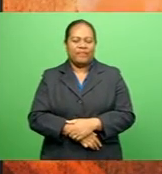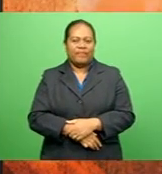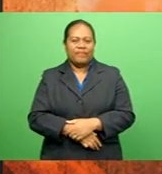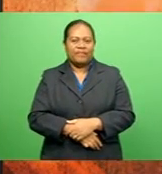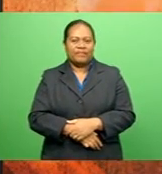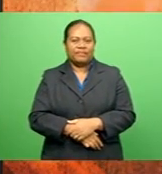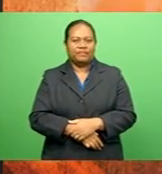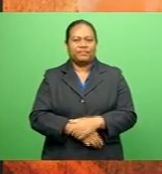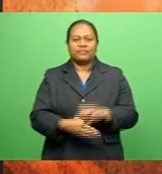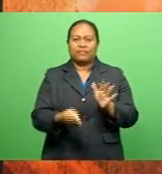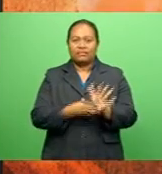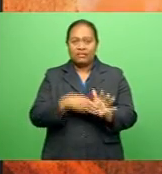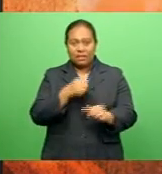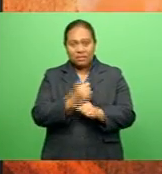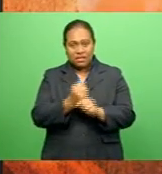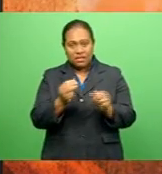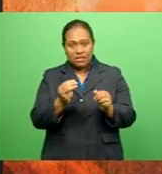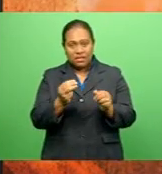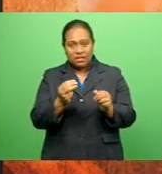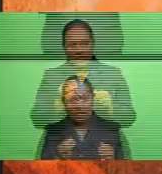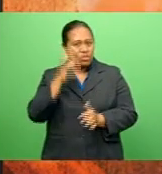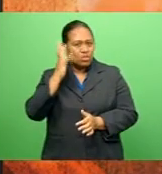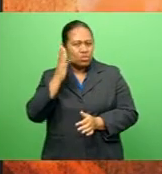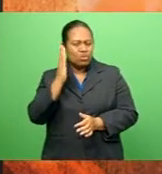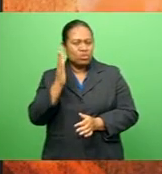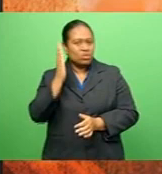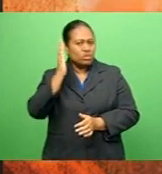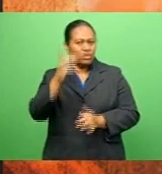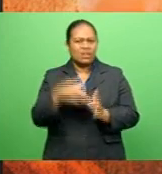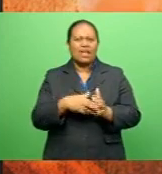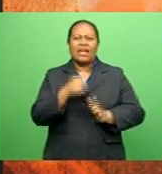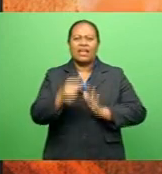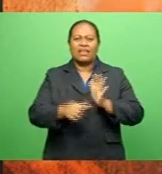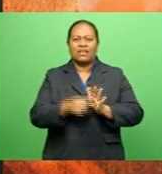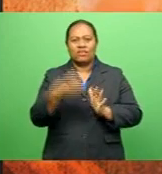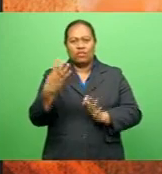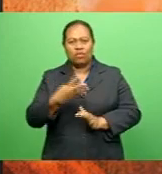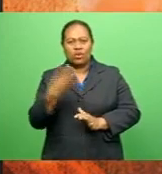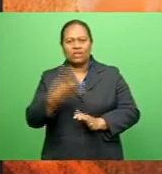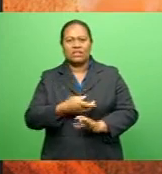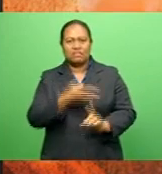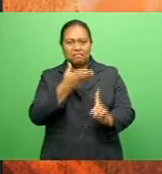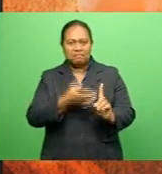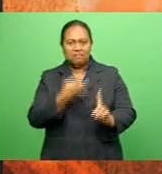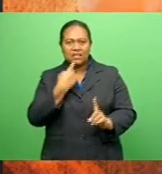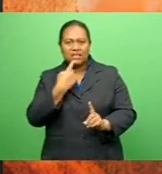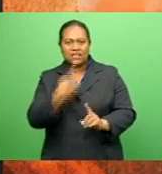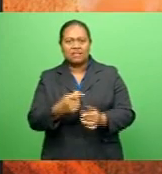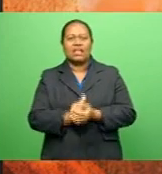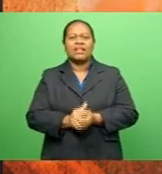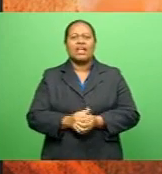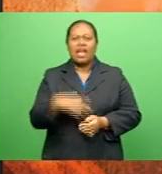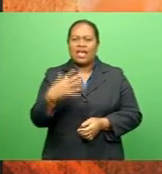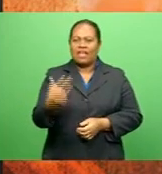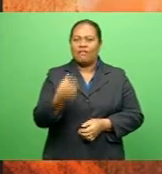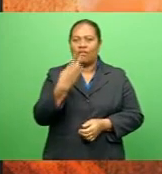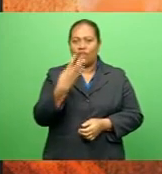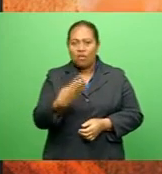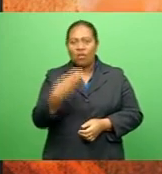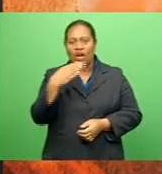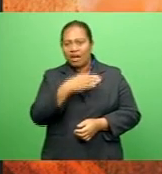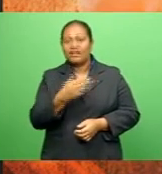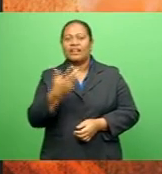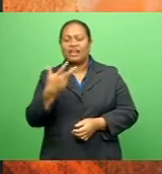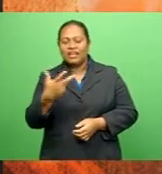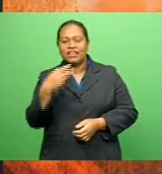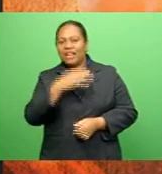Mahatma Gandhi Memorial School made headlines today With 14-year-old Nirav Kumar stunning the crowd Claiming gold in the 400 and